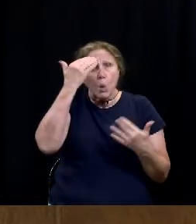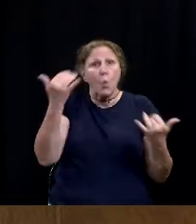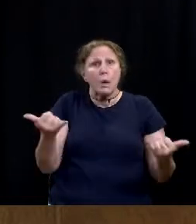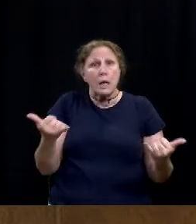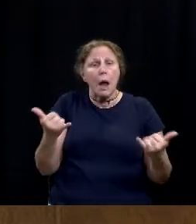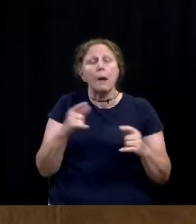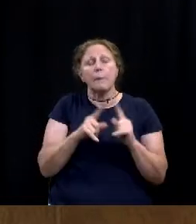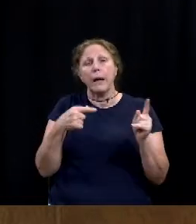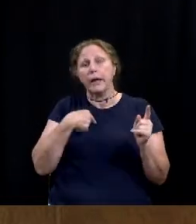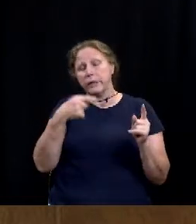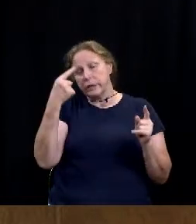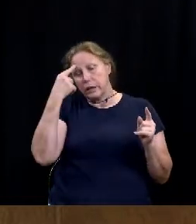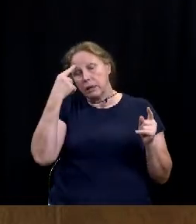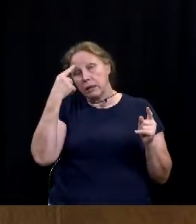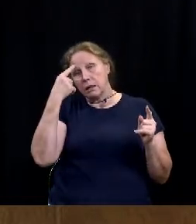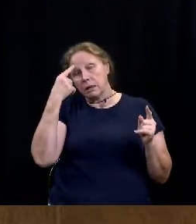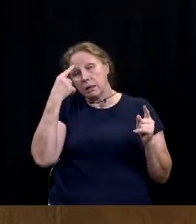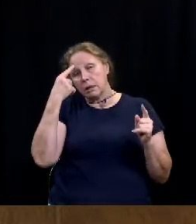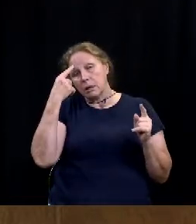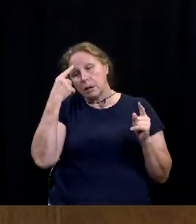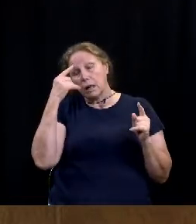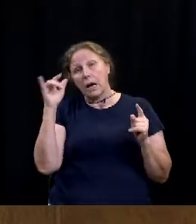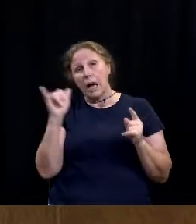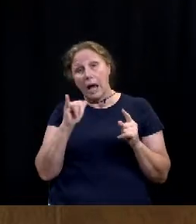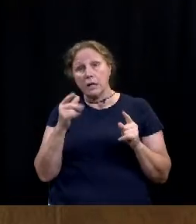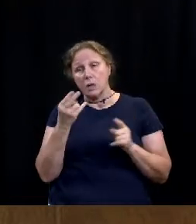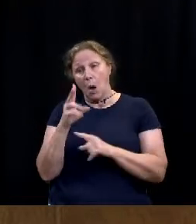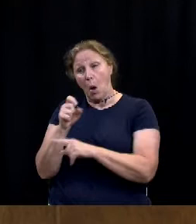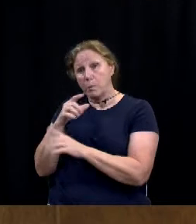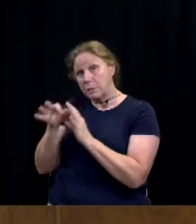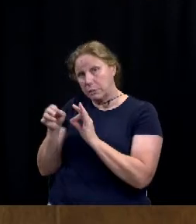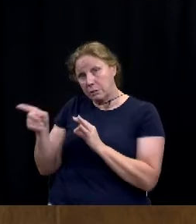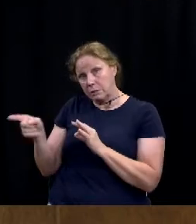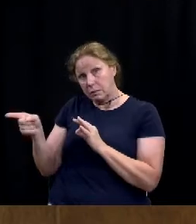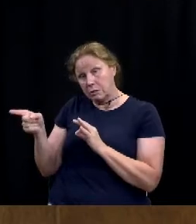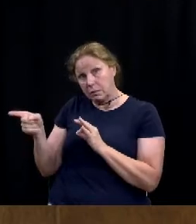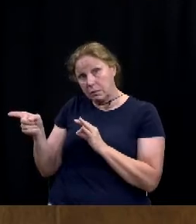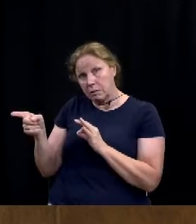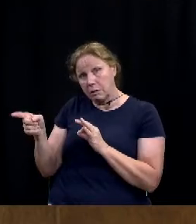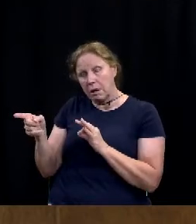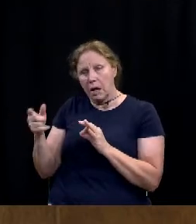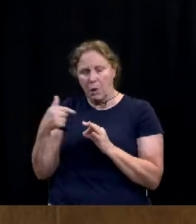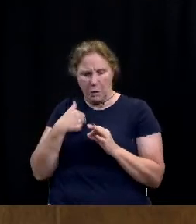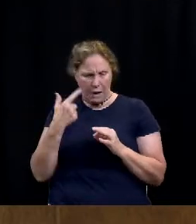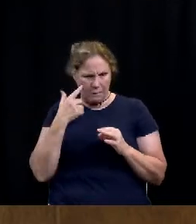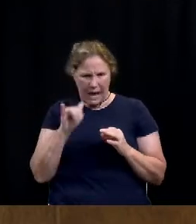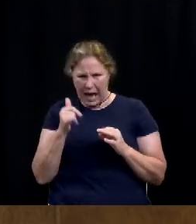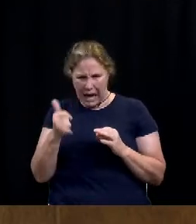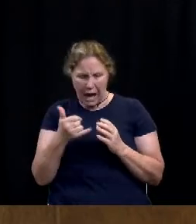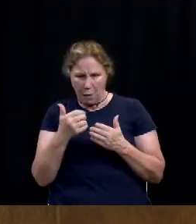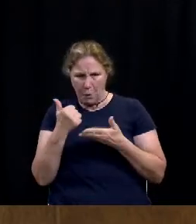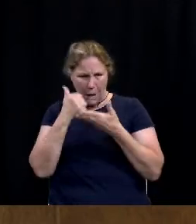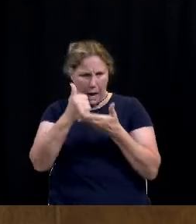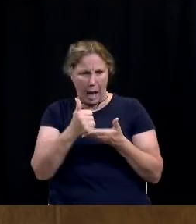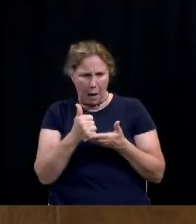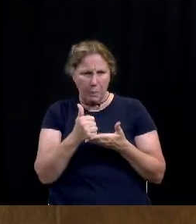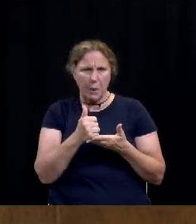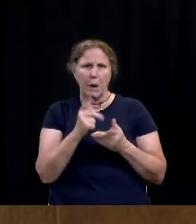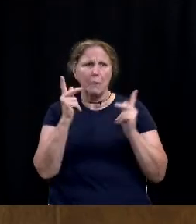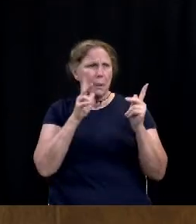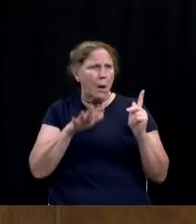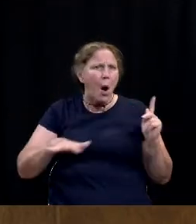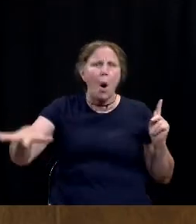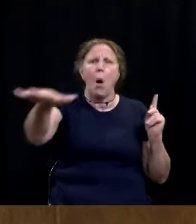I think, you know, as Council Member Holmes mentioned, we are tasked with how do we provide some of that relief for our constituency